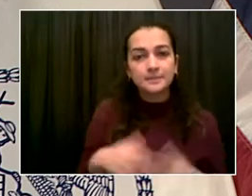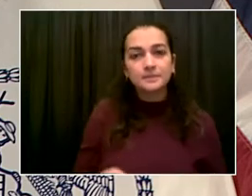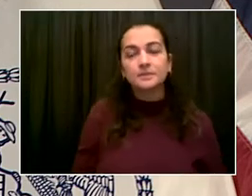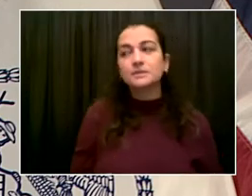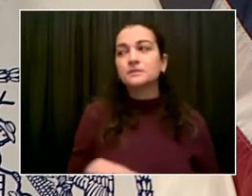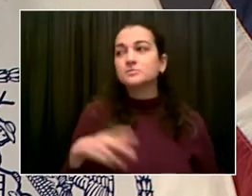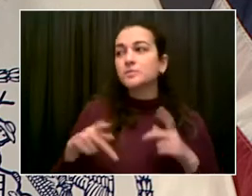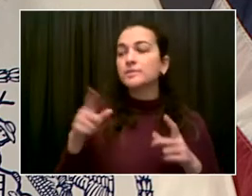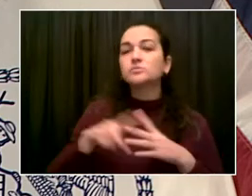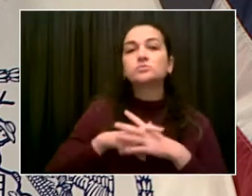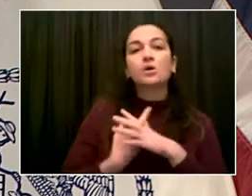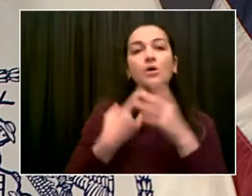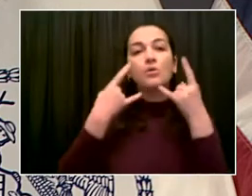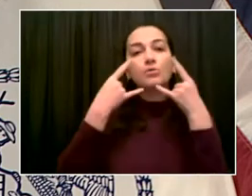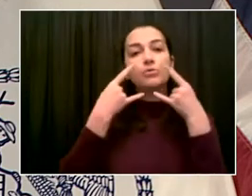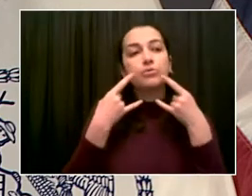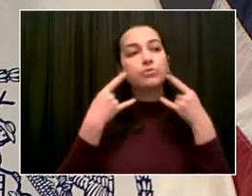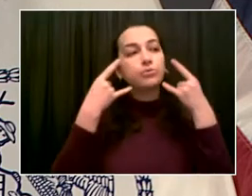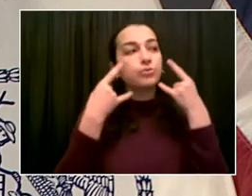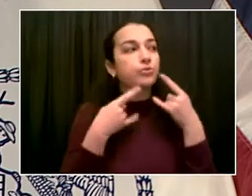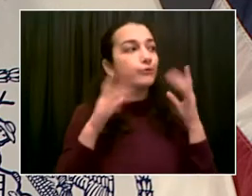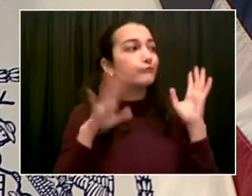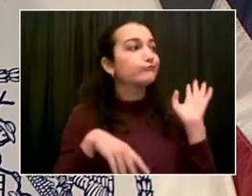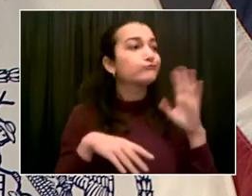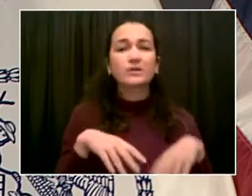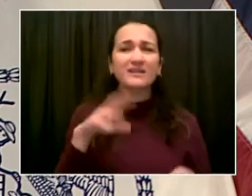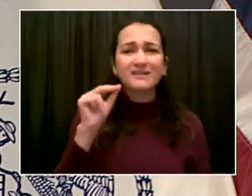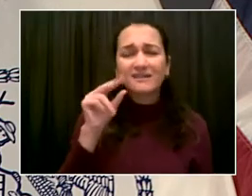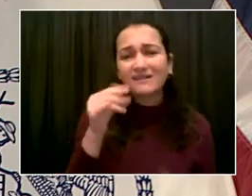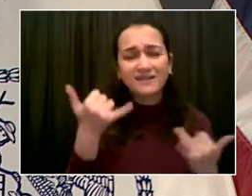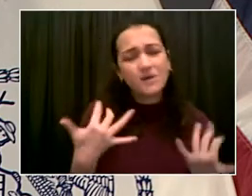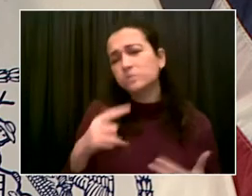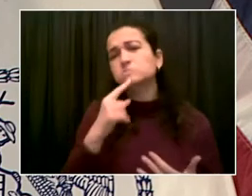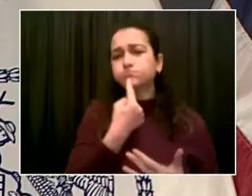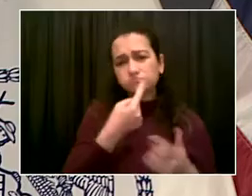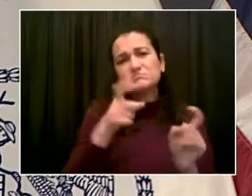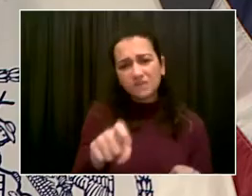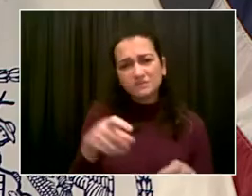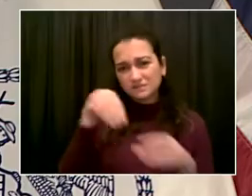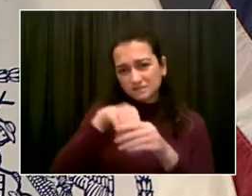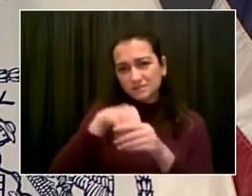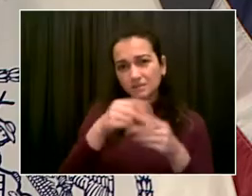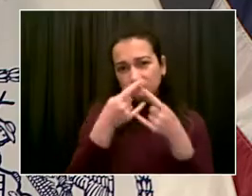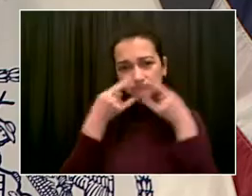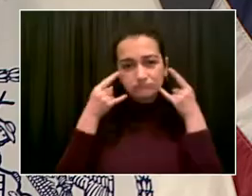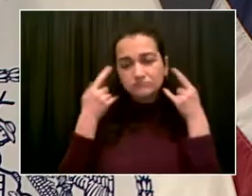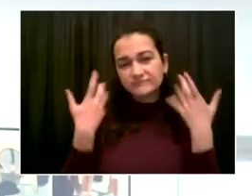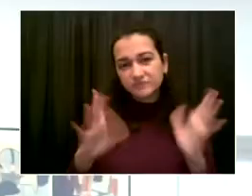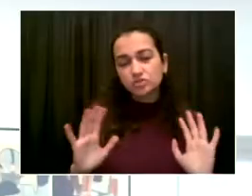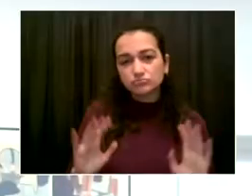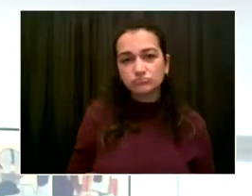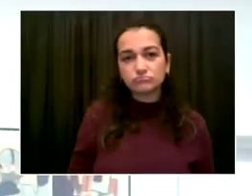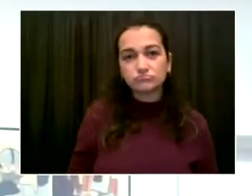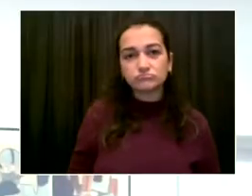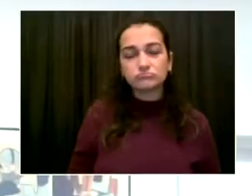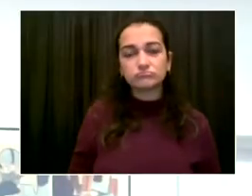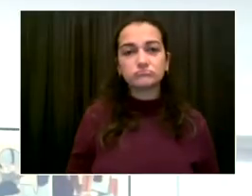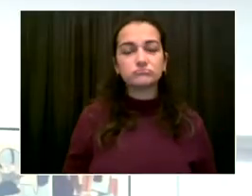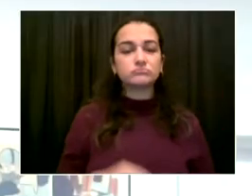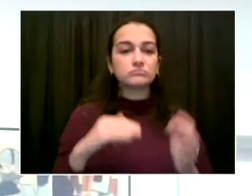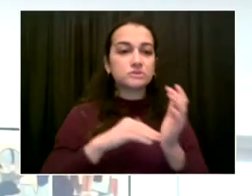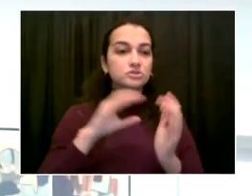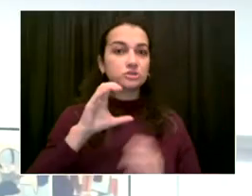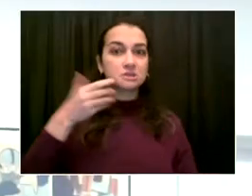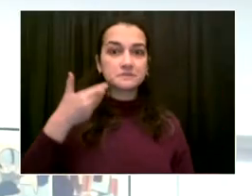but we're reminding people the important role that masks can play as well. Dr. Choksi. Thank you, sir. You described it